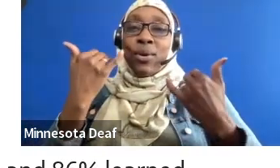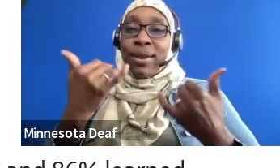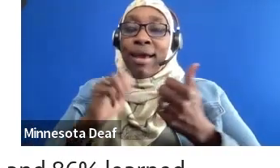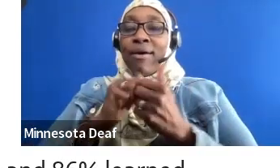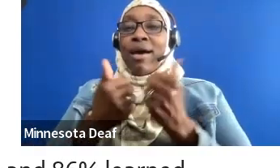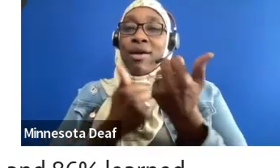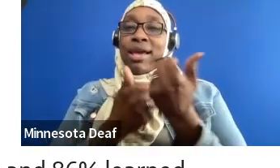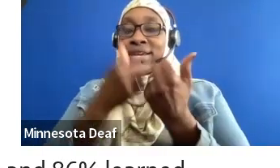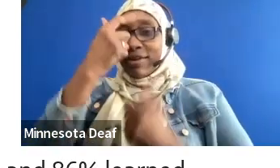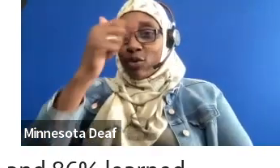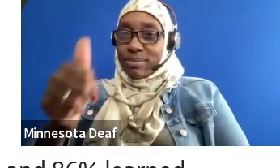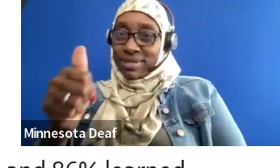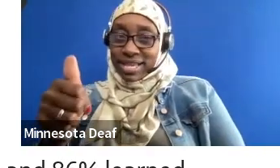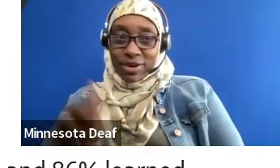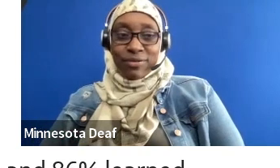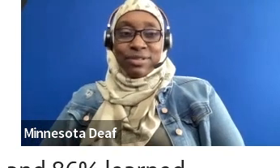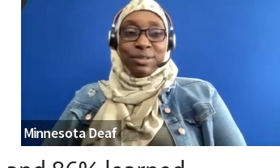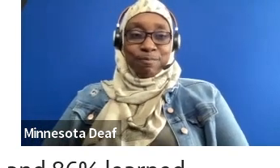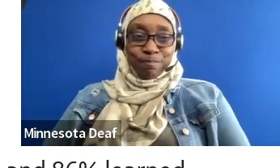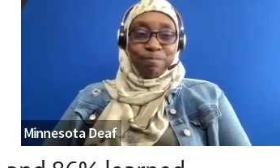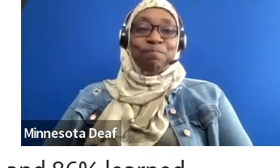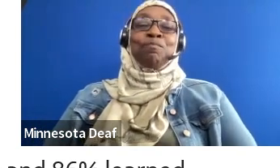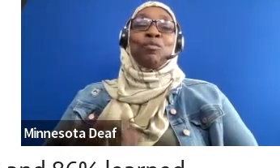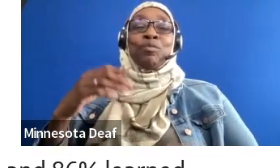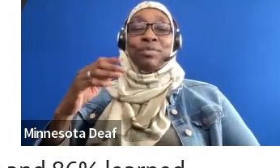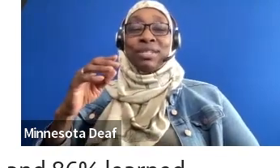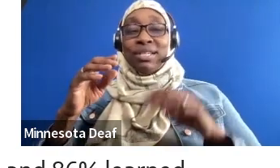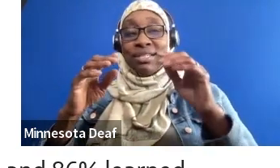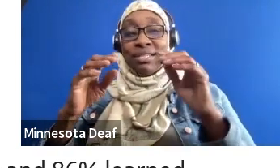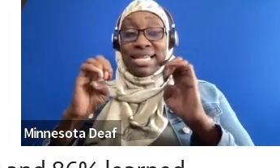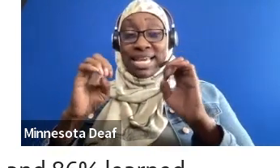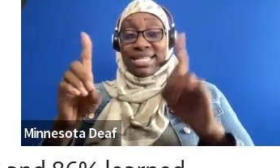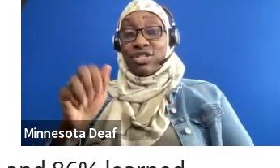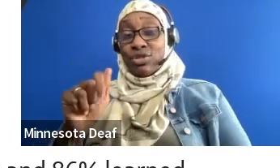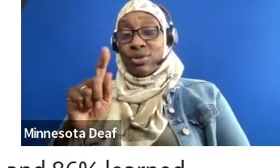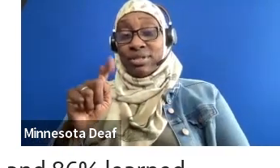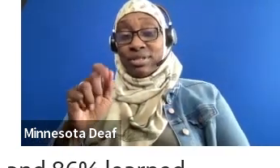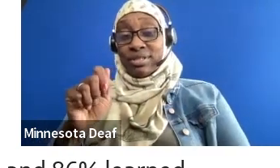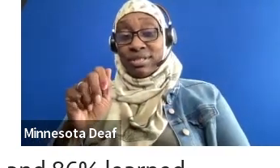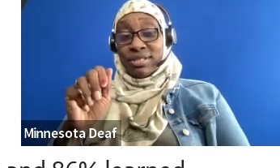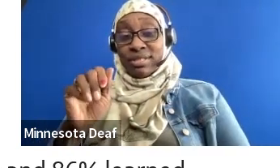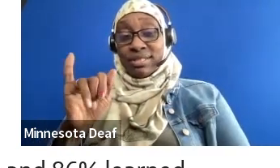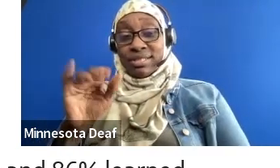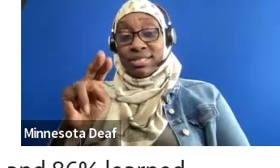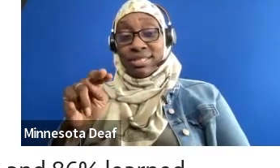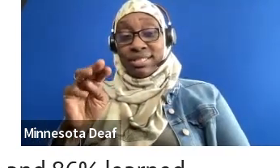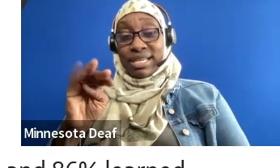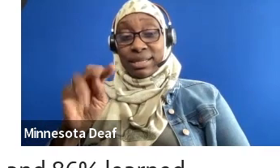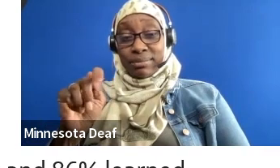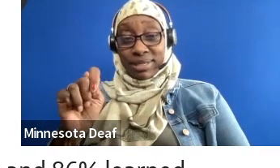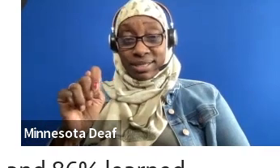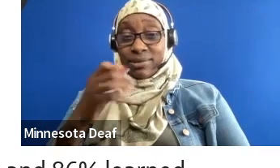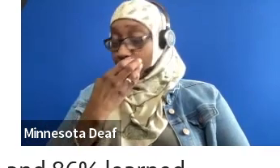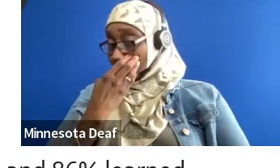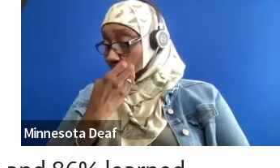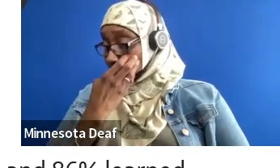Educational attainment, right? We talk a lot about, we do focus a little bit on college, but we're really starting to shift the curriculum to where some youth are like, I don't want to go